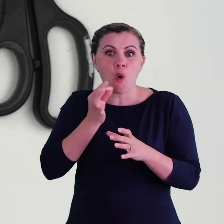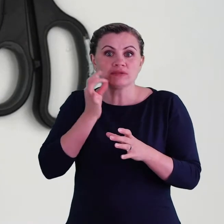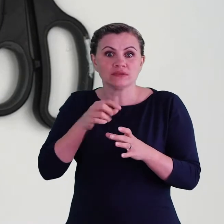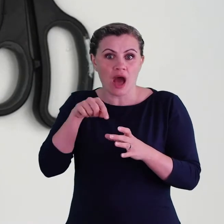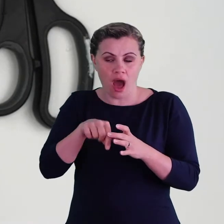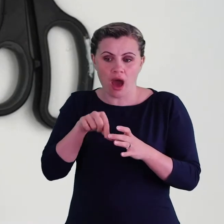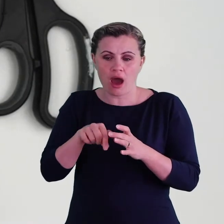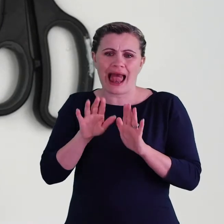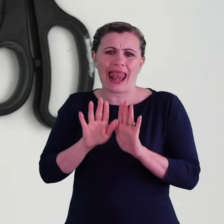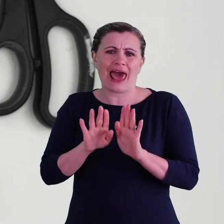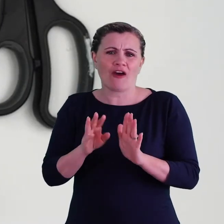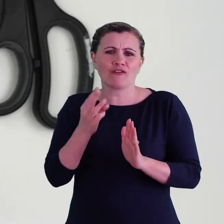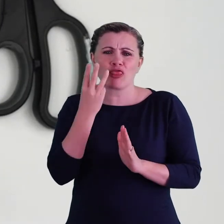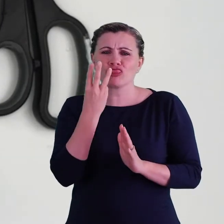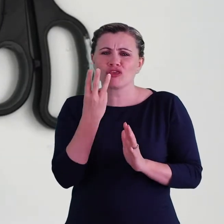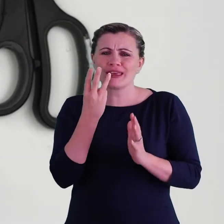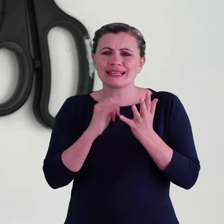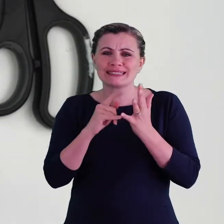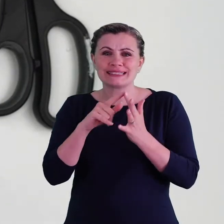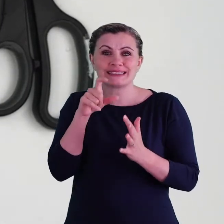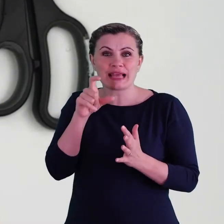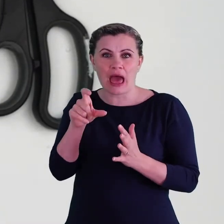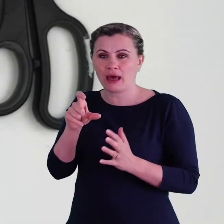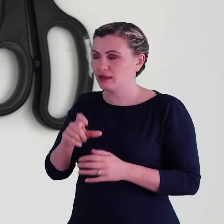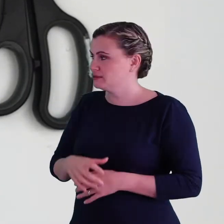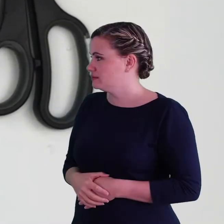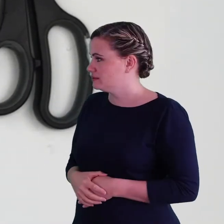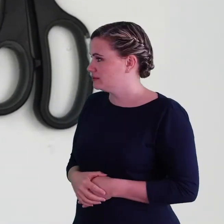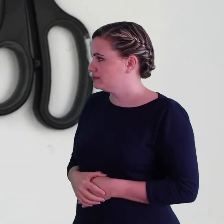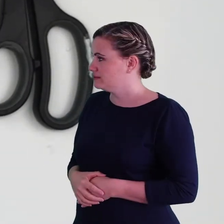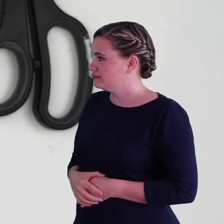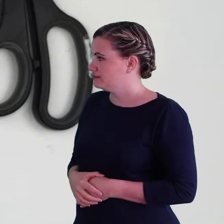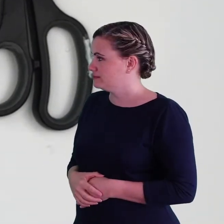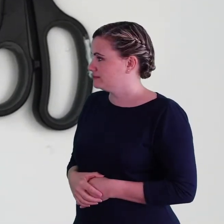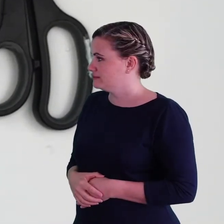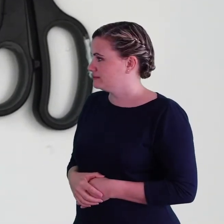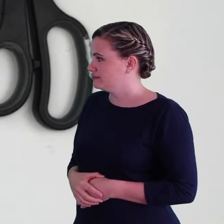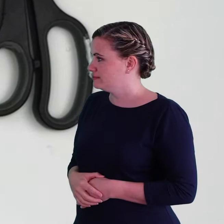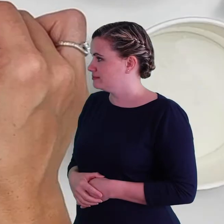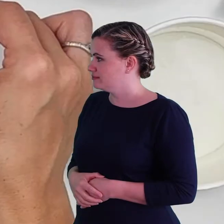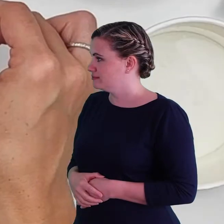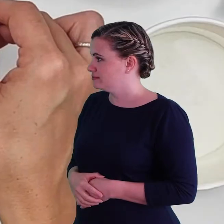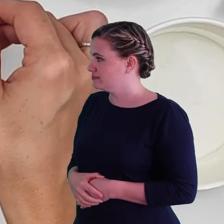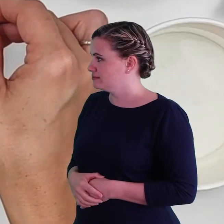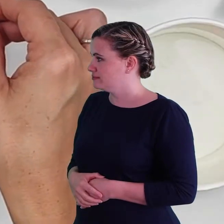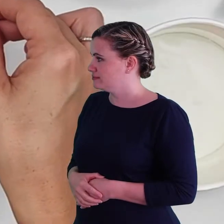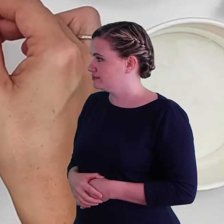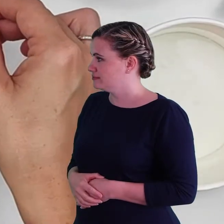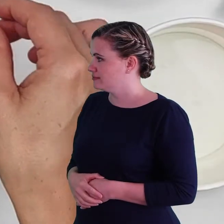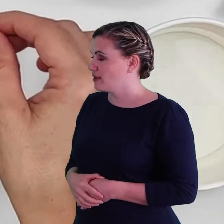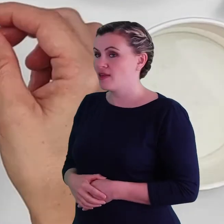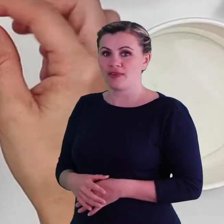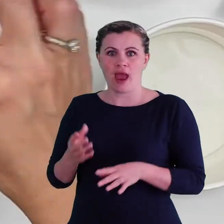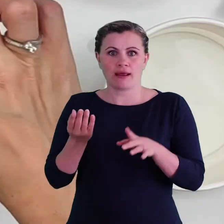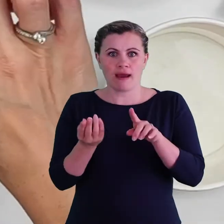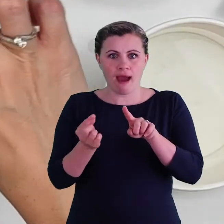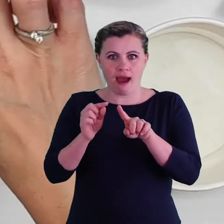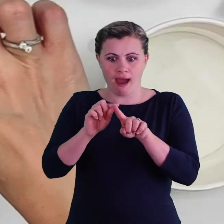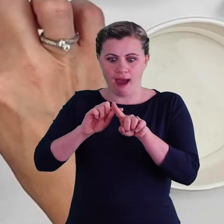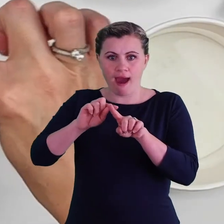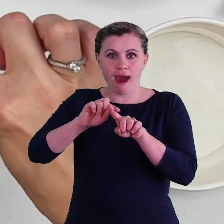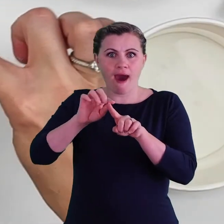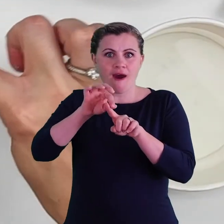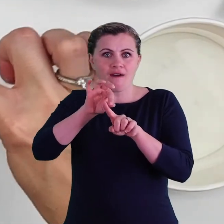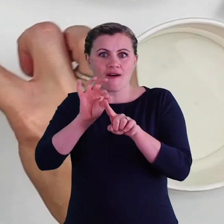Take the strip out, shake off the excess water and then get your other hand and you're going to pop it onto your index finger.